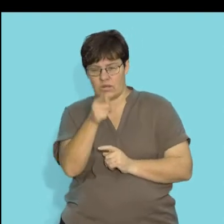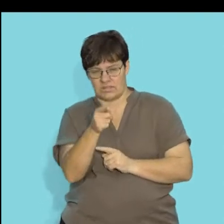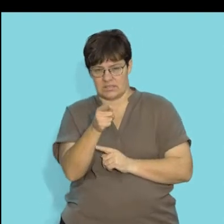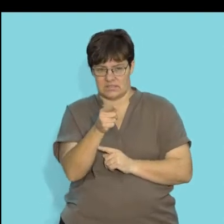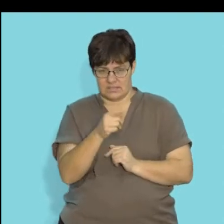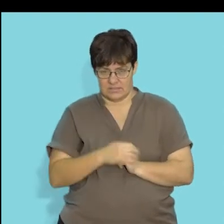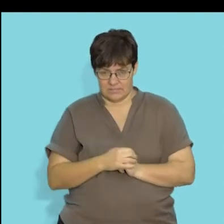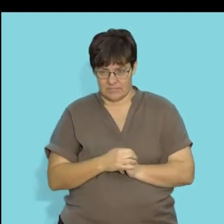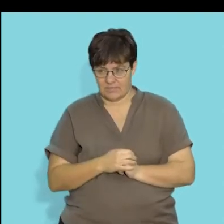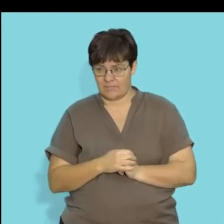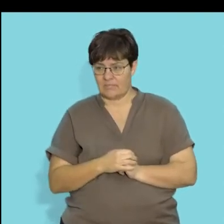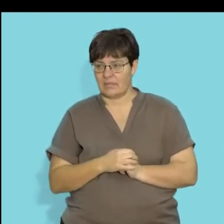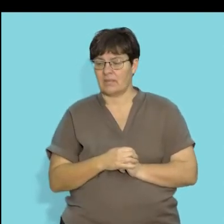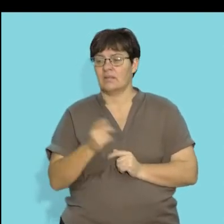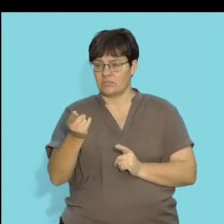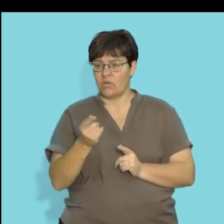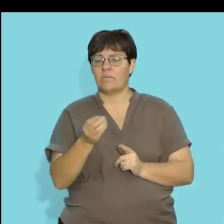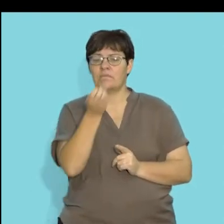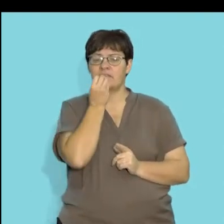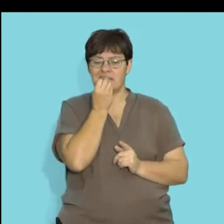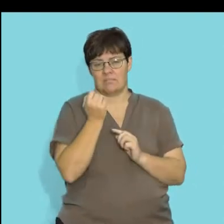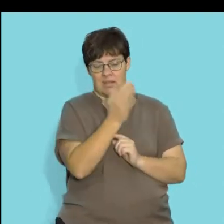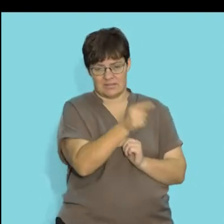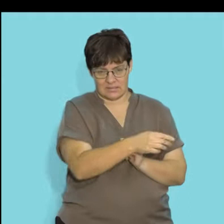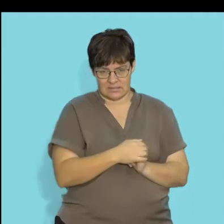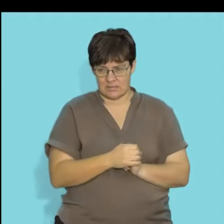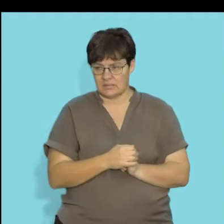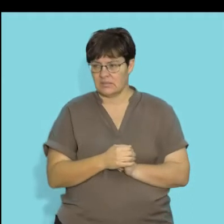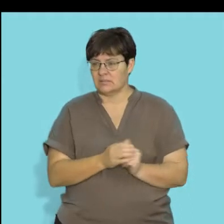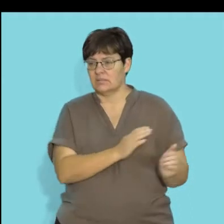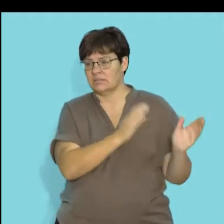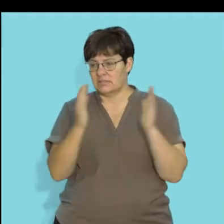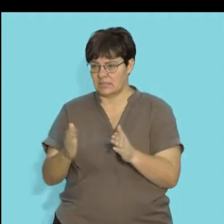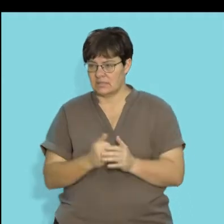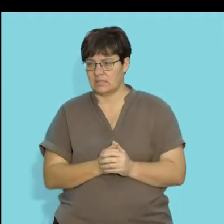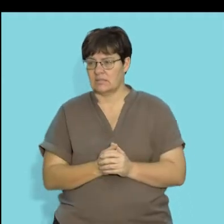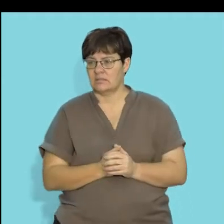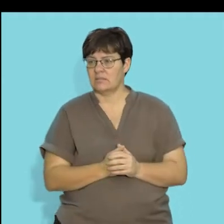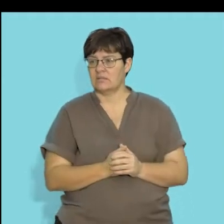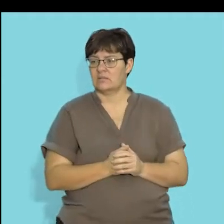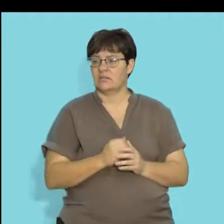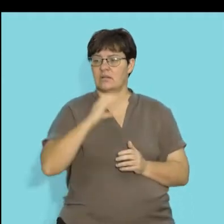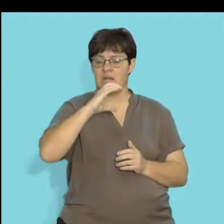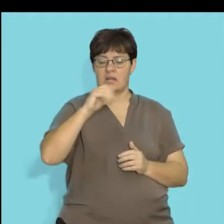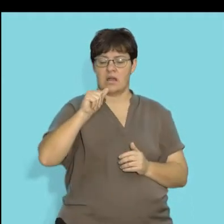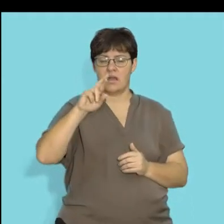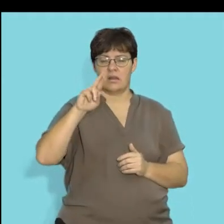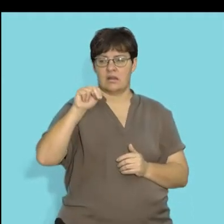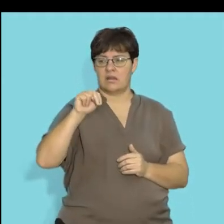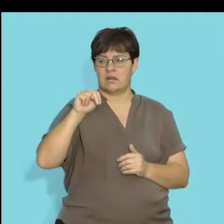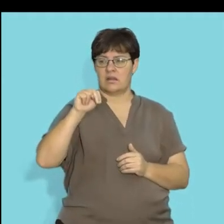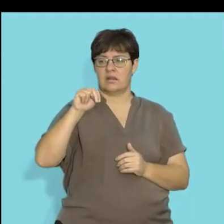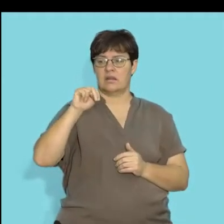flowers of a cactus plant. Again, consuming plant material. The next group of consumers, we also know, are called